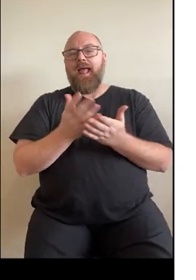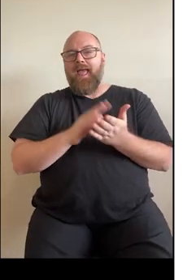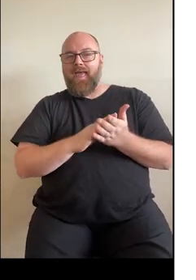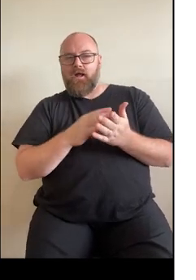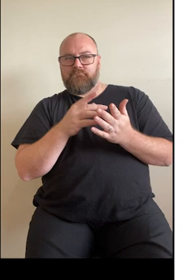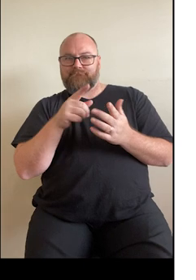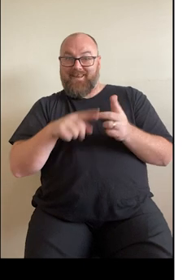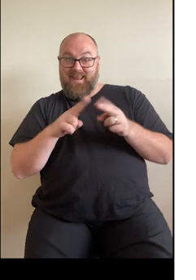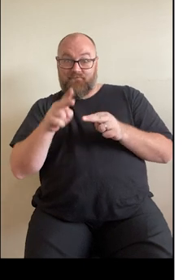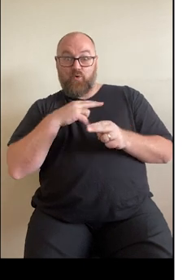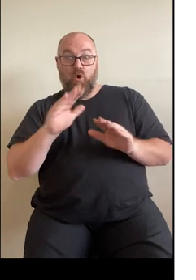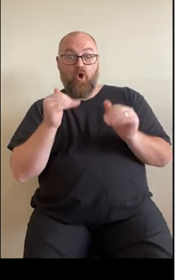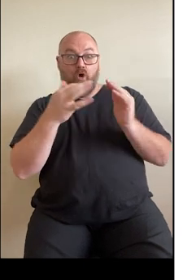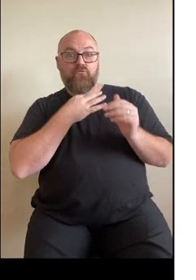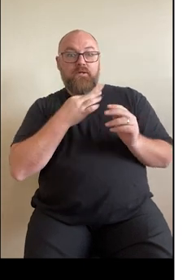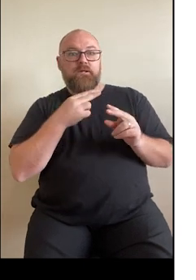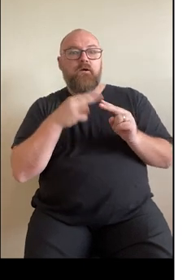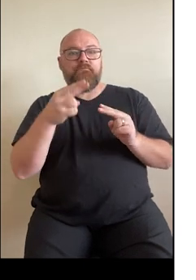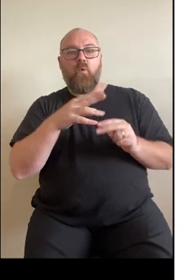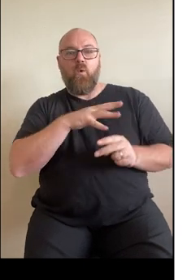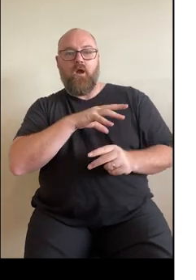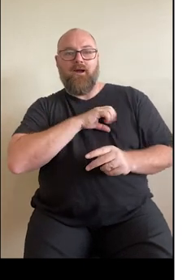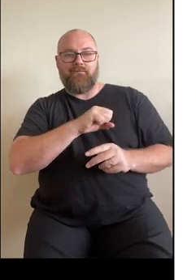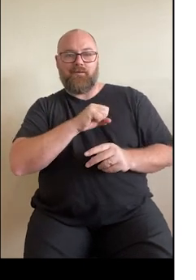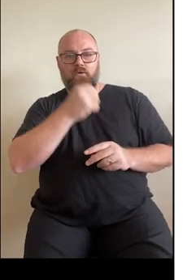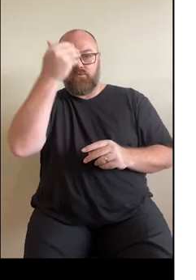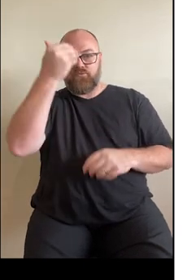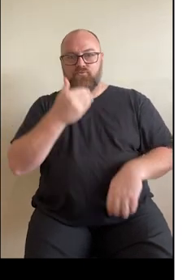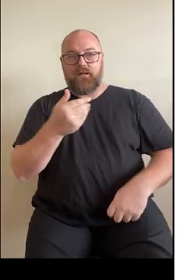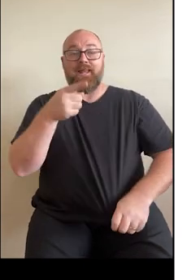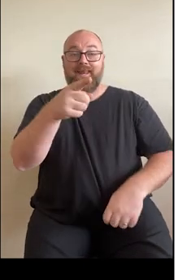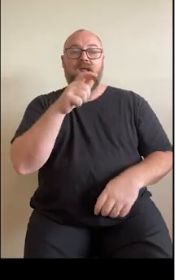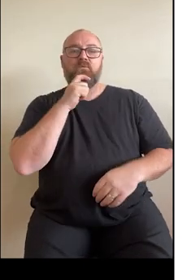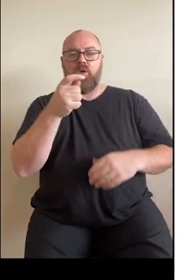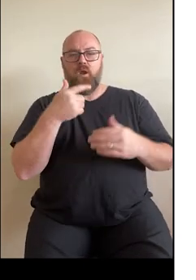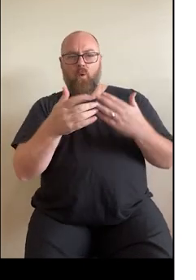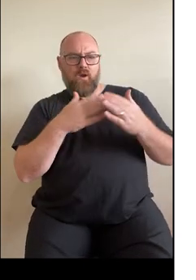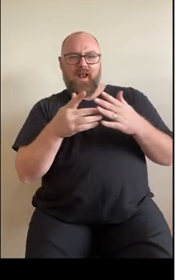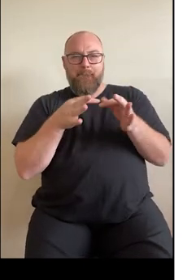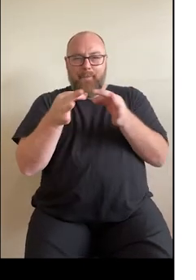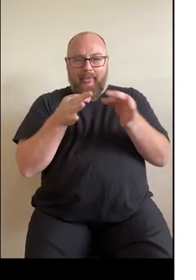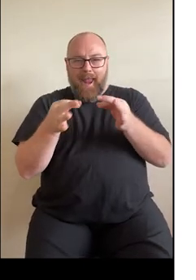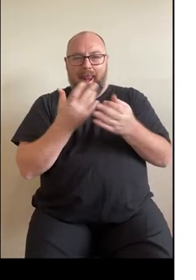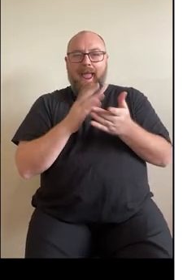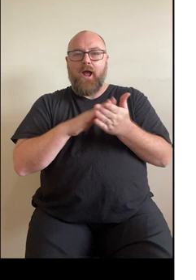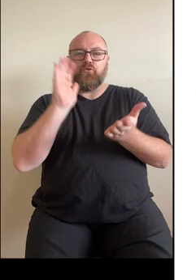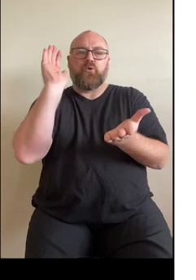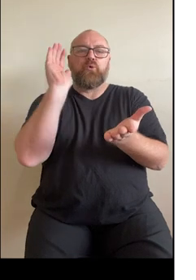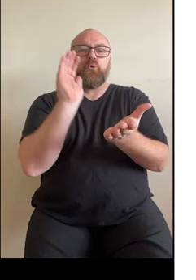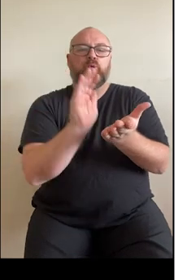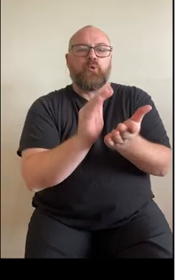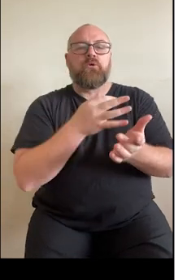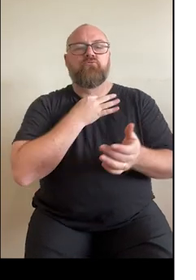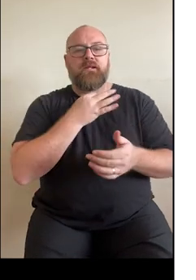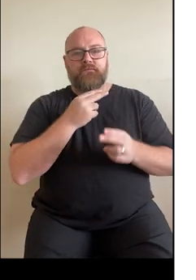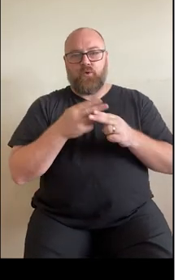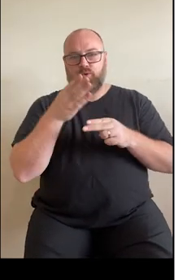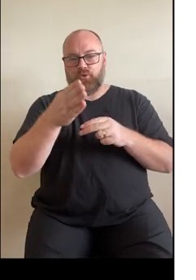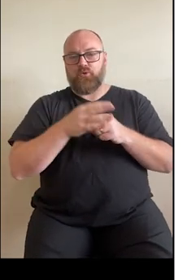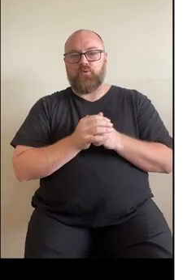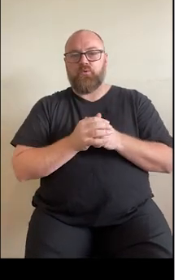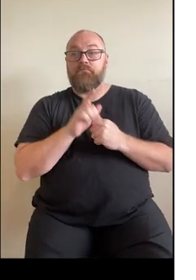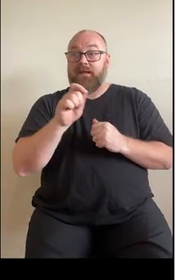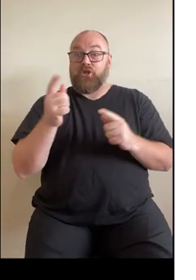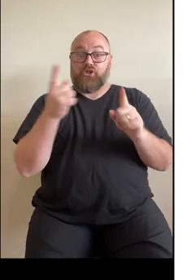and your GP will also work with you to set up a plan to help reduce your risk of heart disease. This could include things like